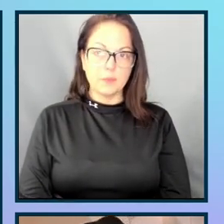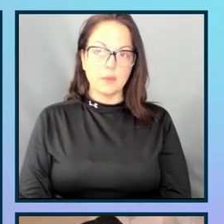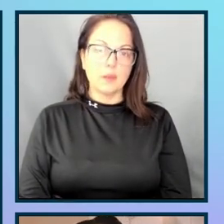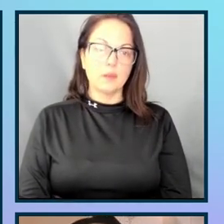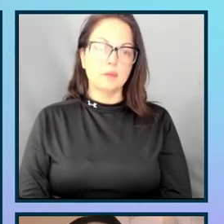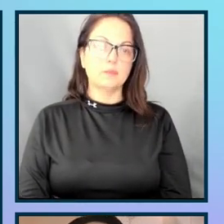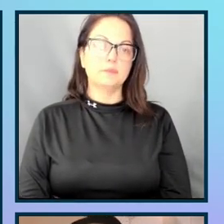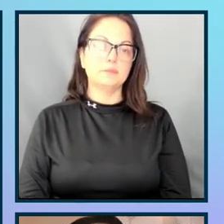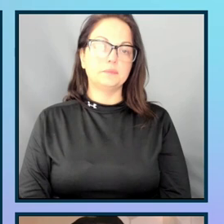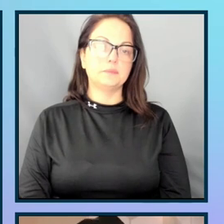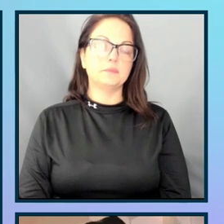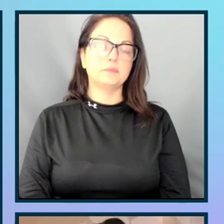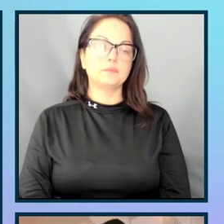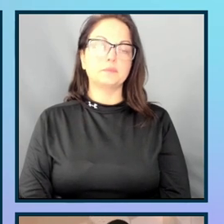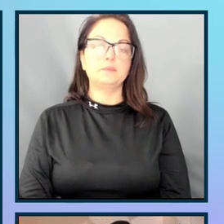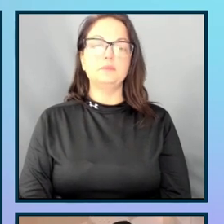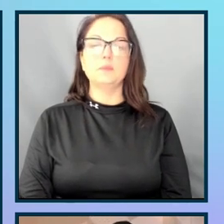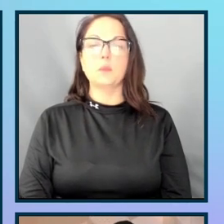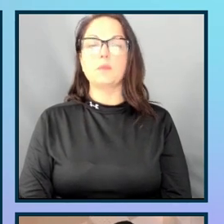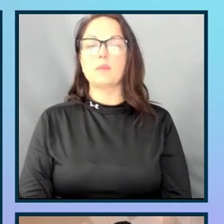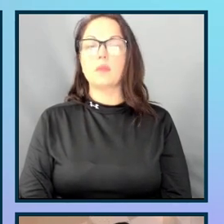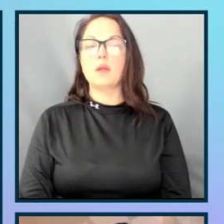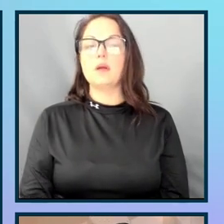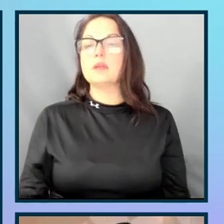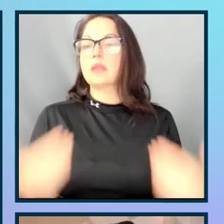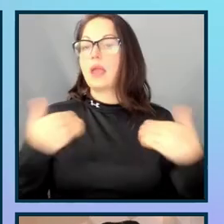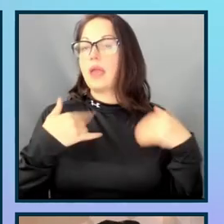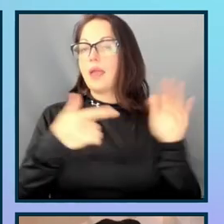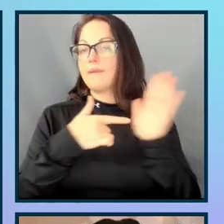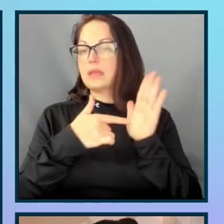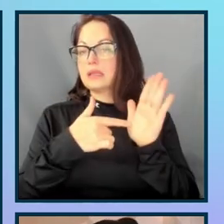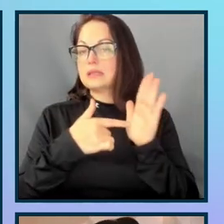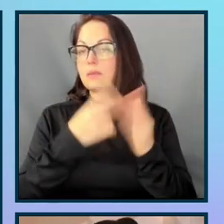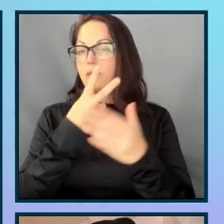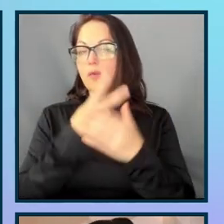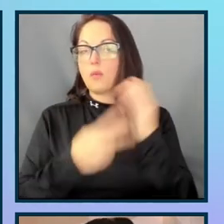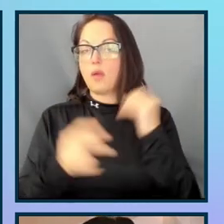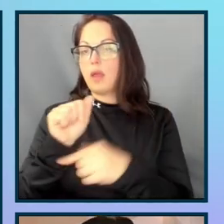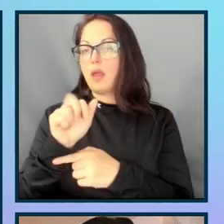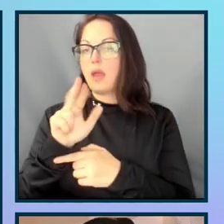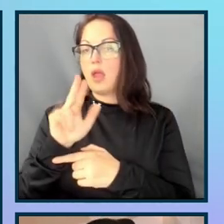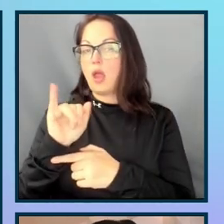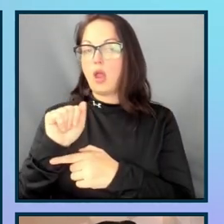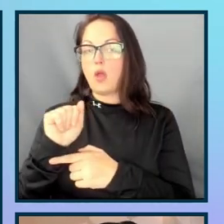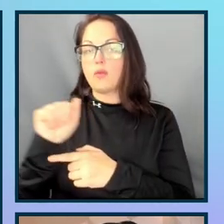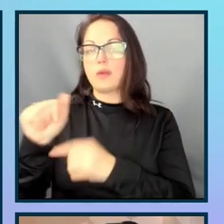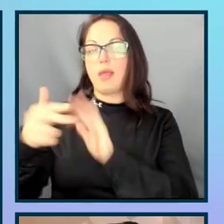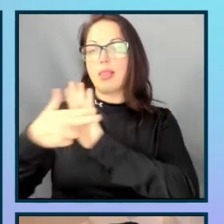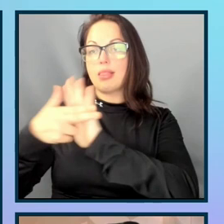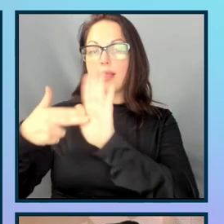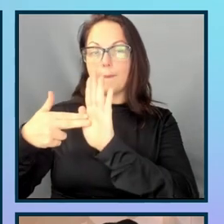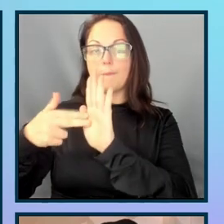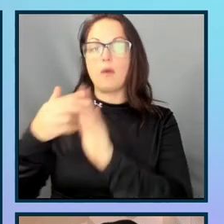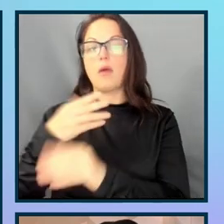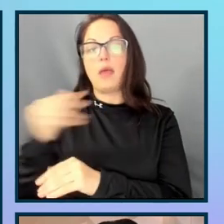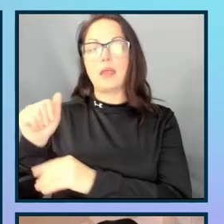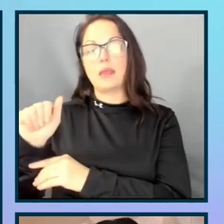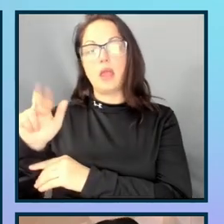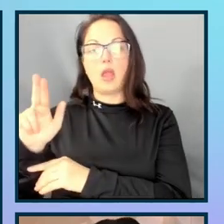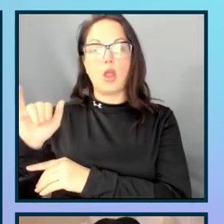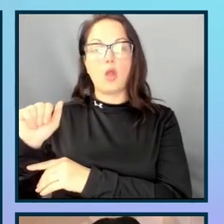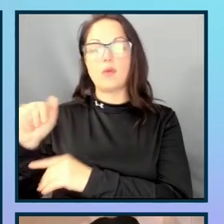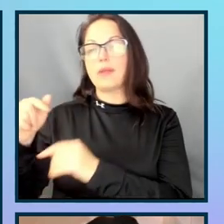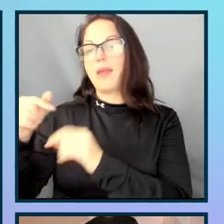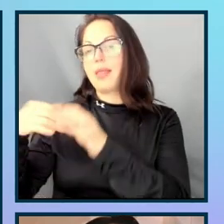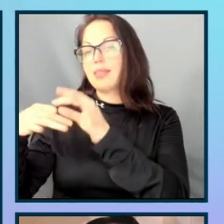in here, I have both types. I have an example for both ARIA label and ARIA label by. Now, I'm going to go into